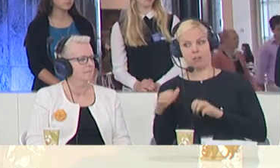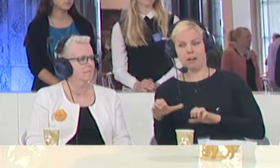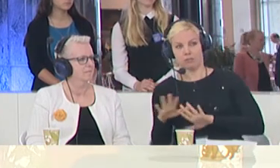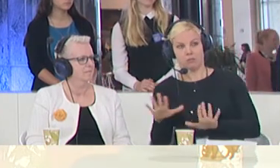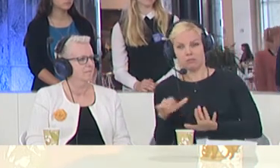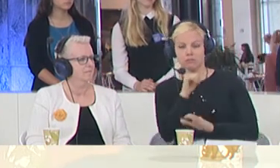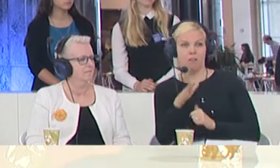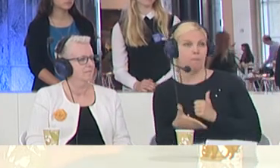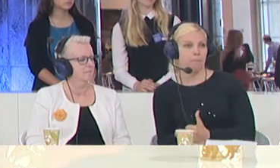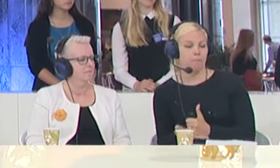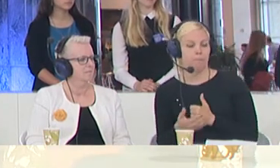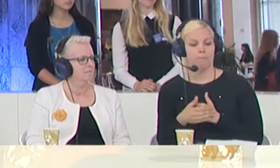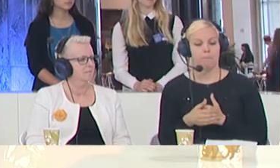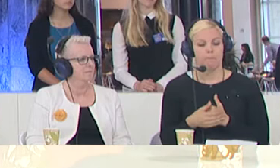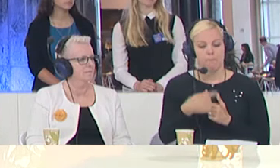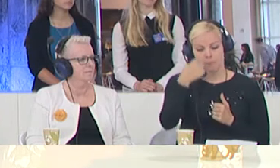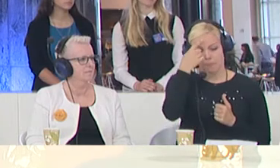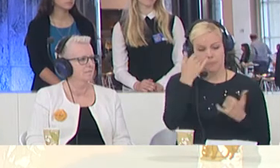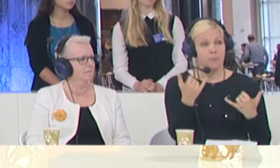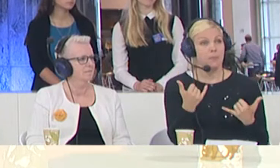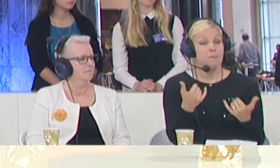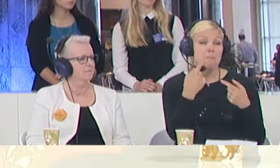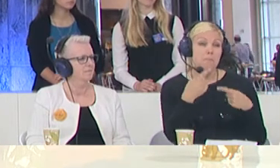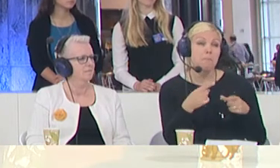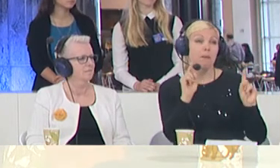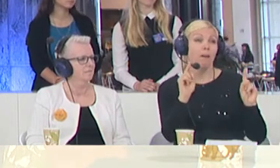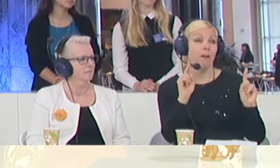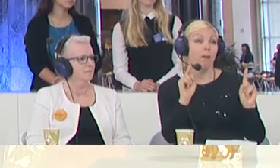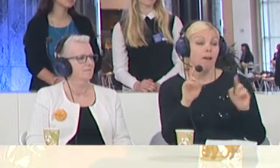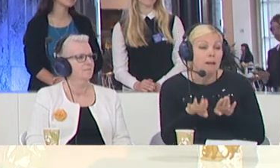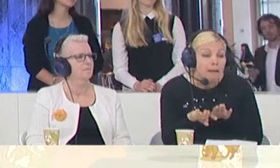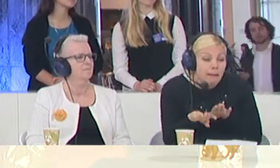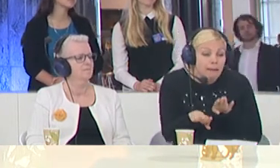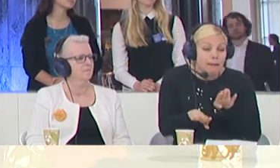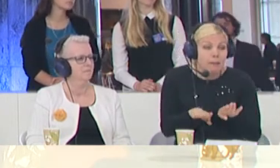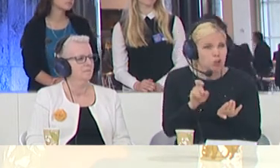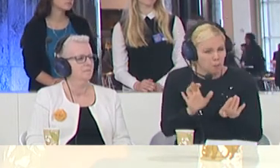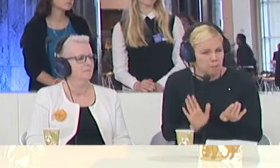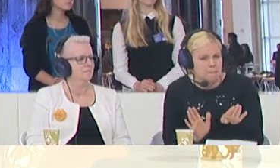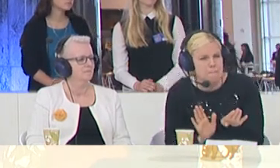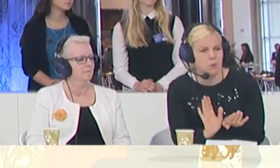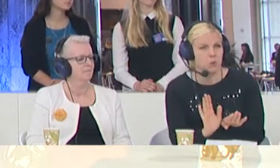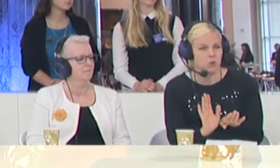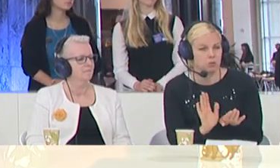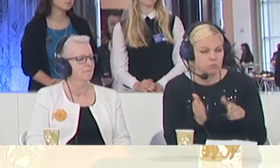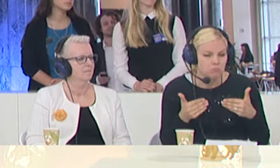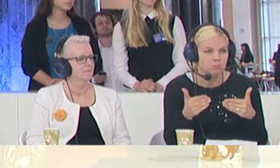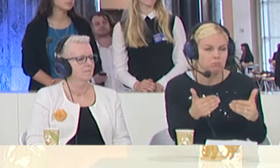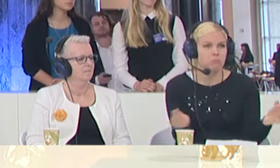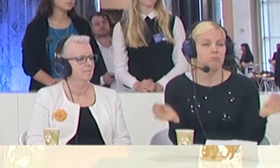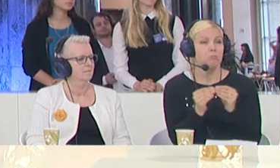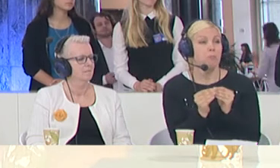all. So I think now, since we finally took a small step in the right direction, we should push for it. And we should also indeed point out that this,